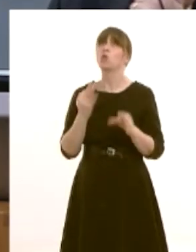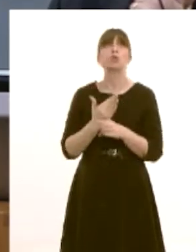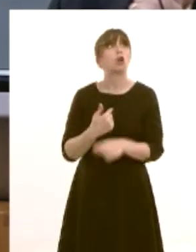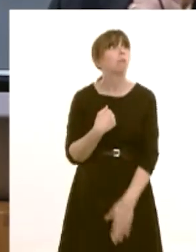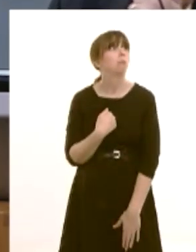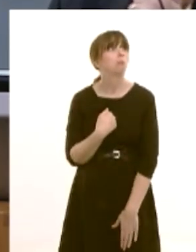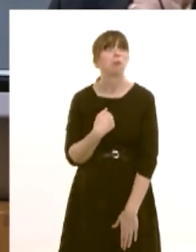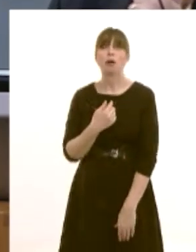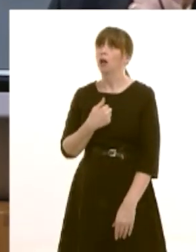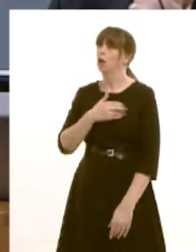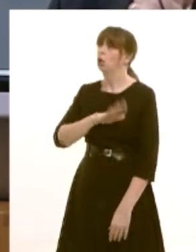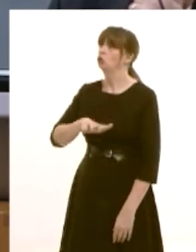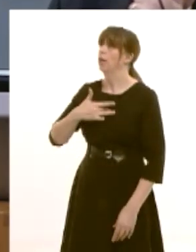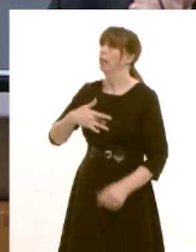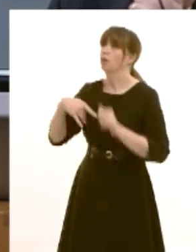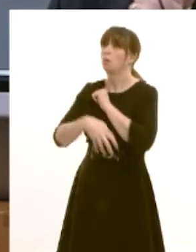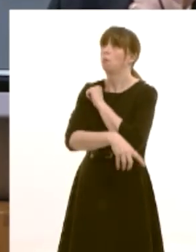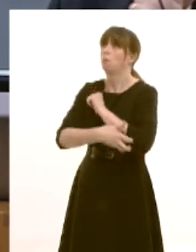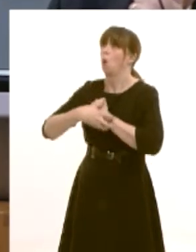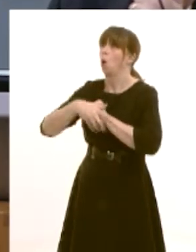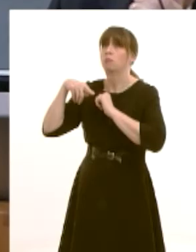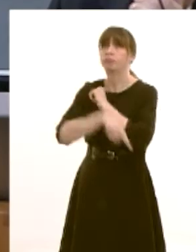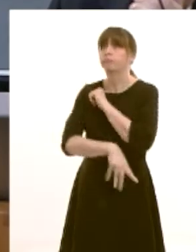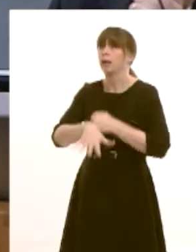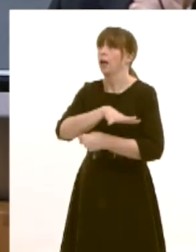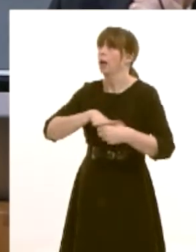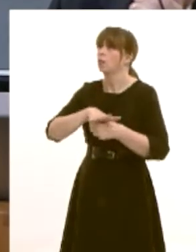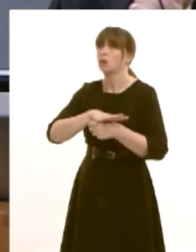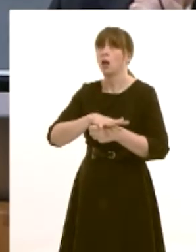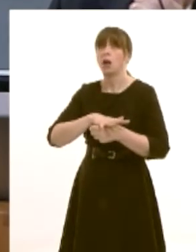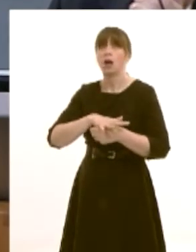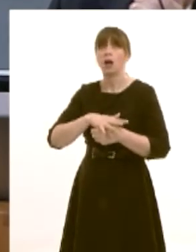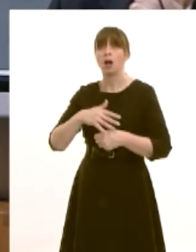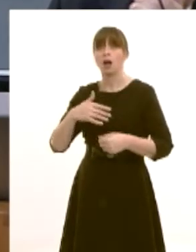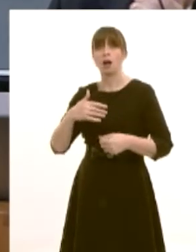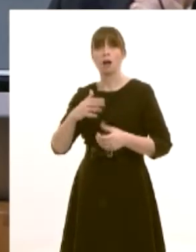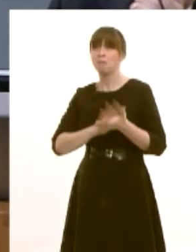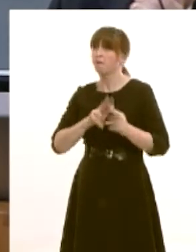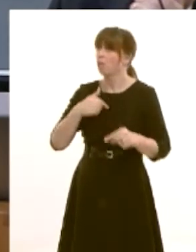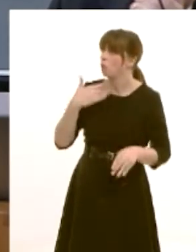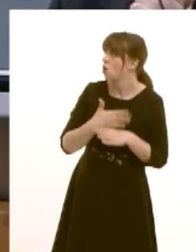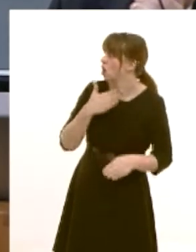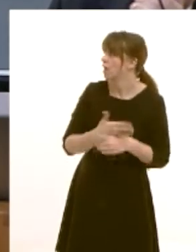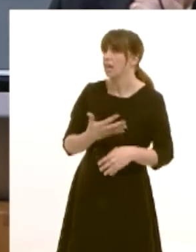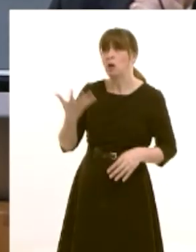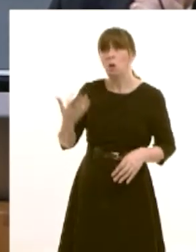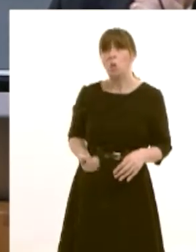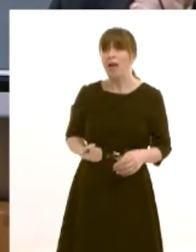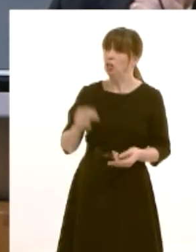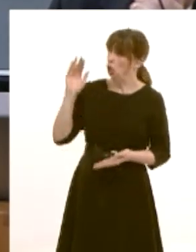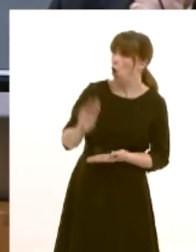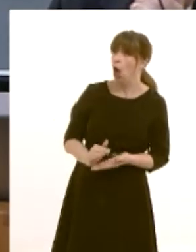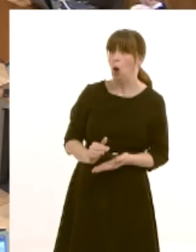and whose children are living in poverty many of whom do actually have parents in full-time employment but on wages that cannot